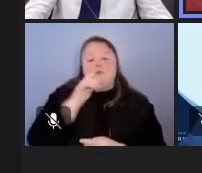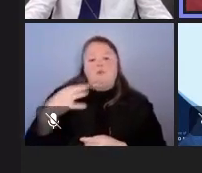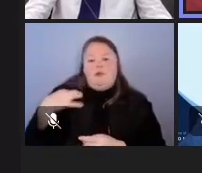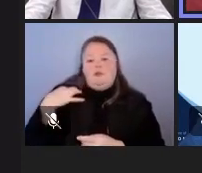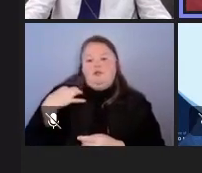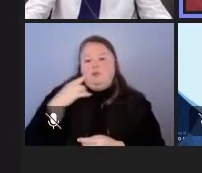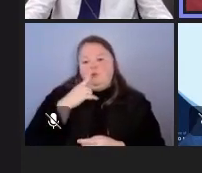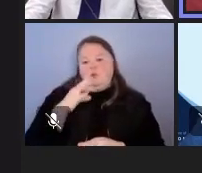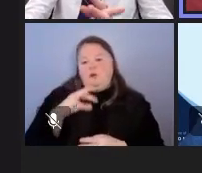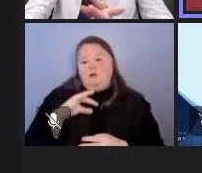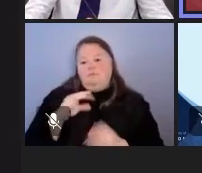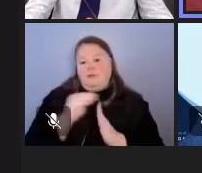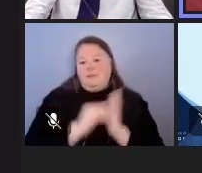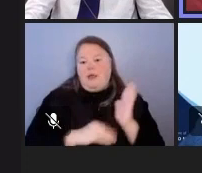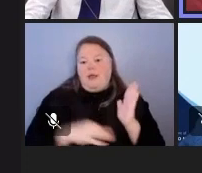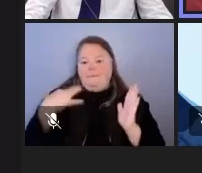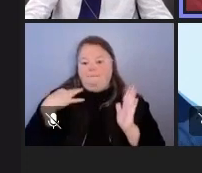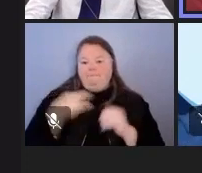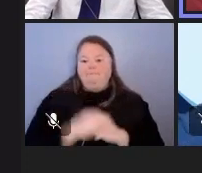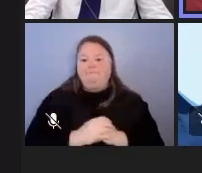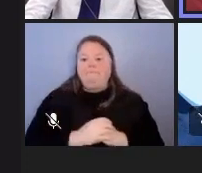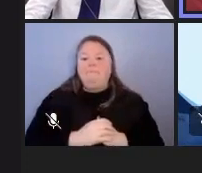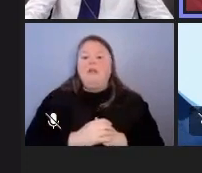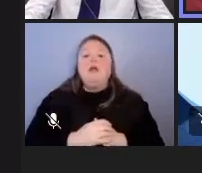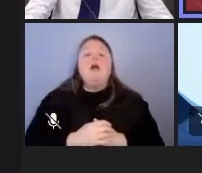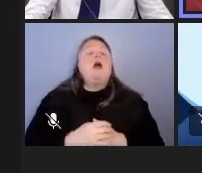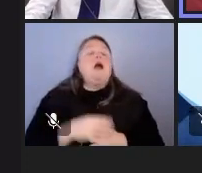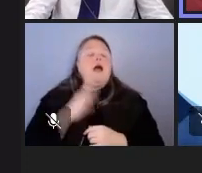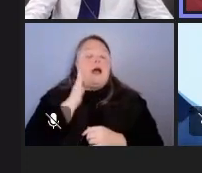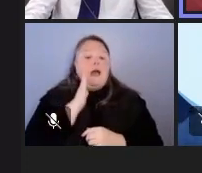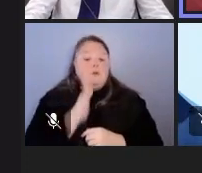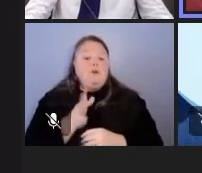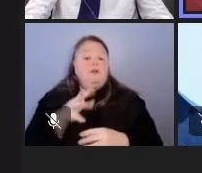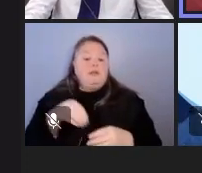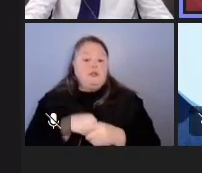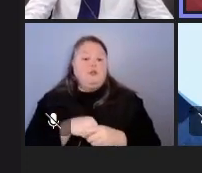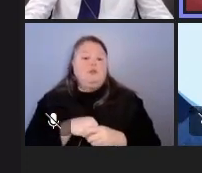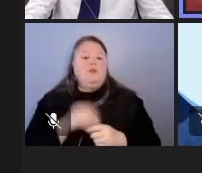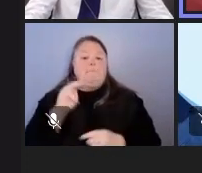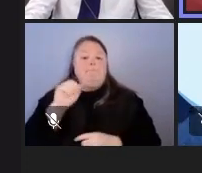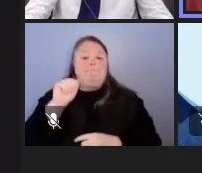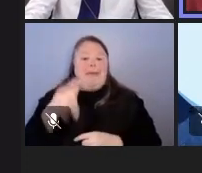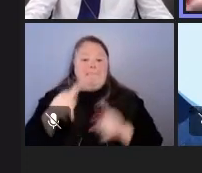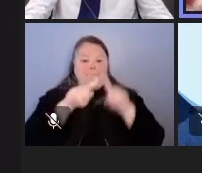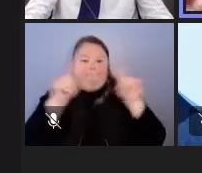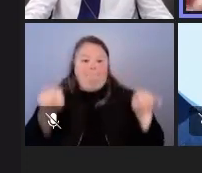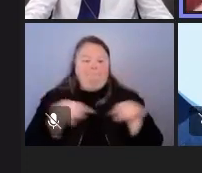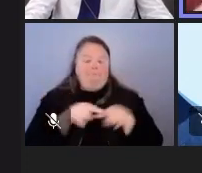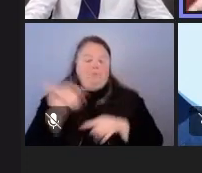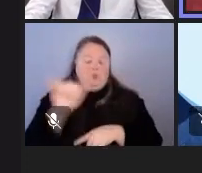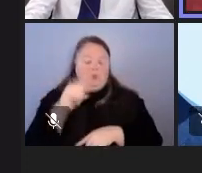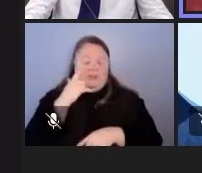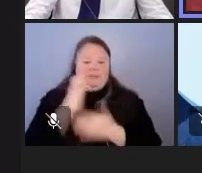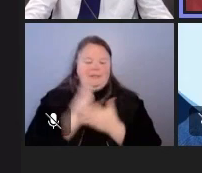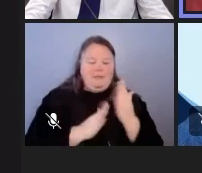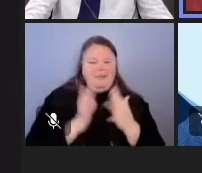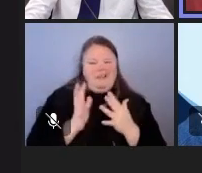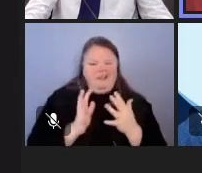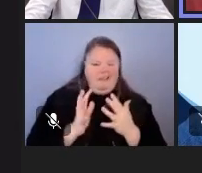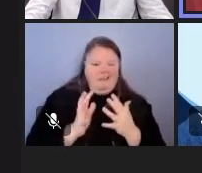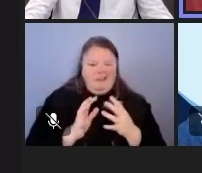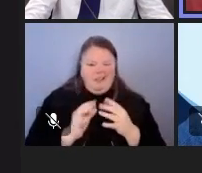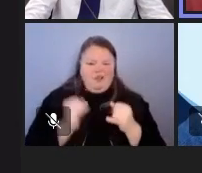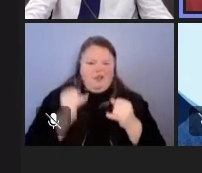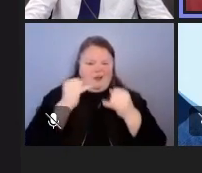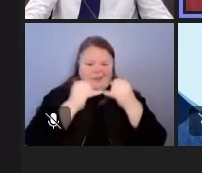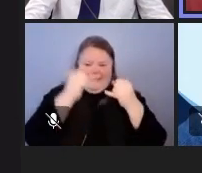to apply so that is there i will make sure to include the map too because i know a lot of you are are clear on some especially as you get towards the lines